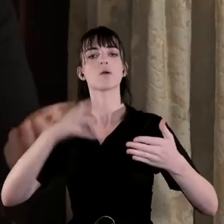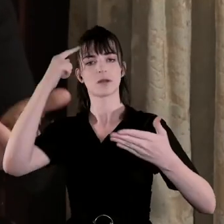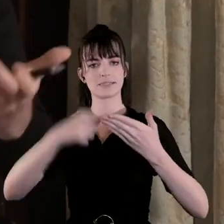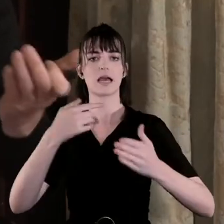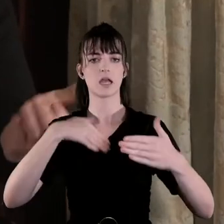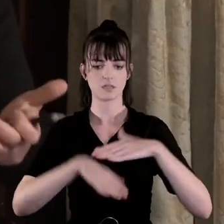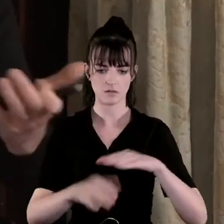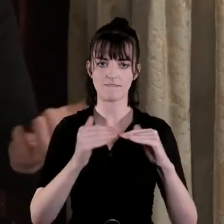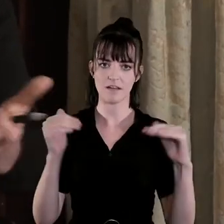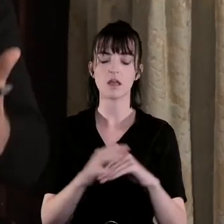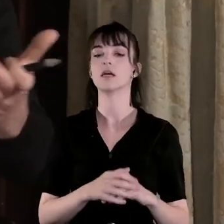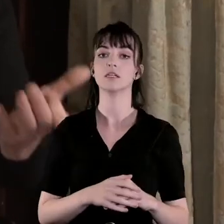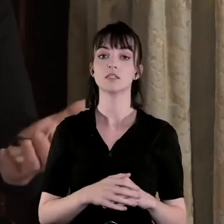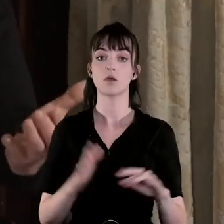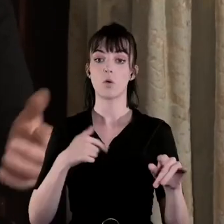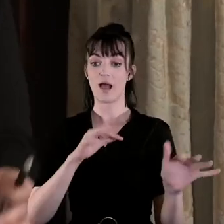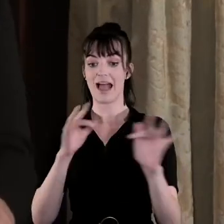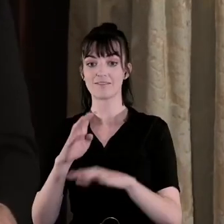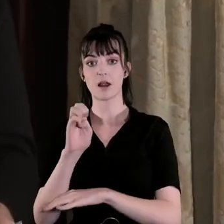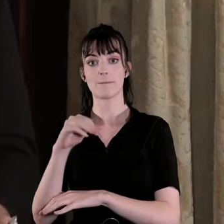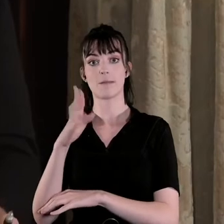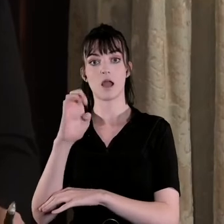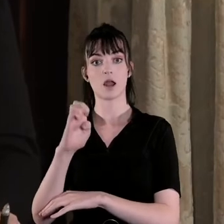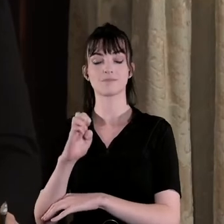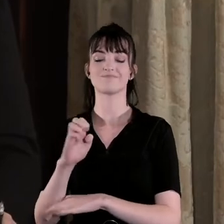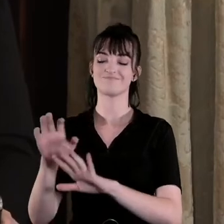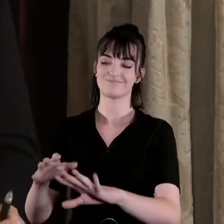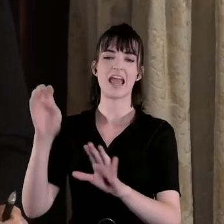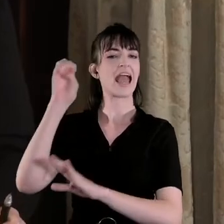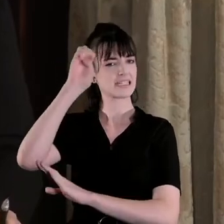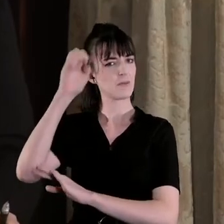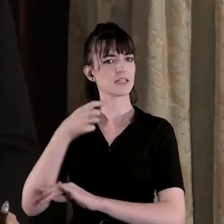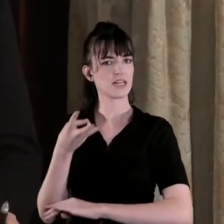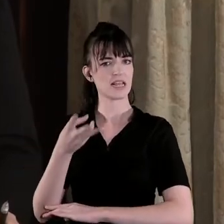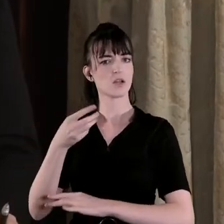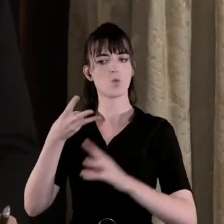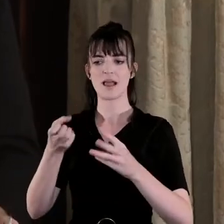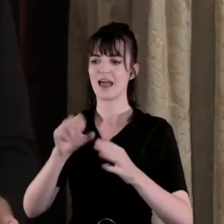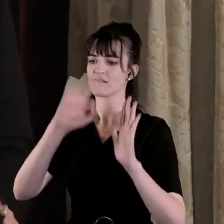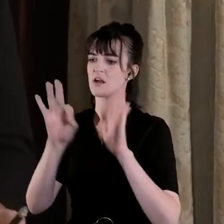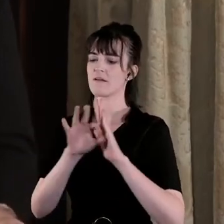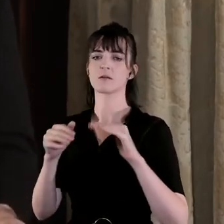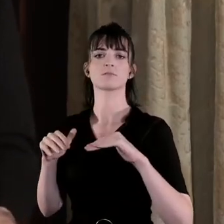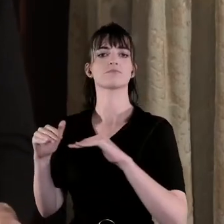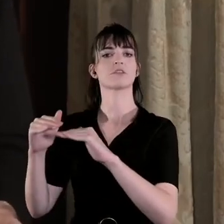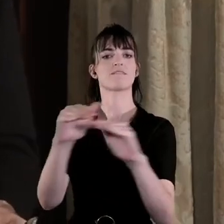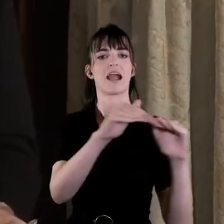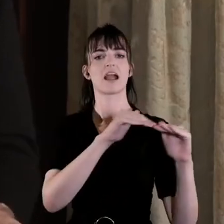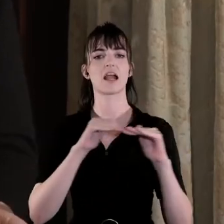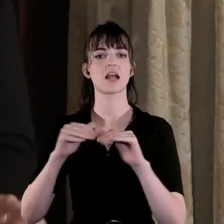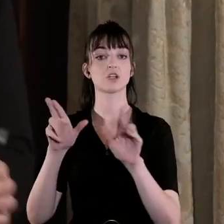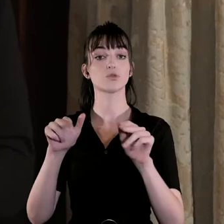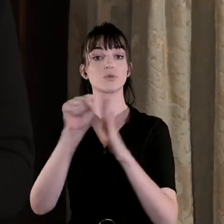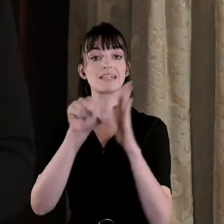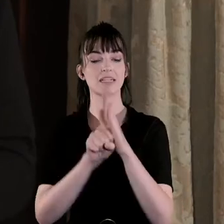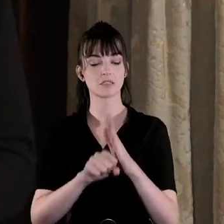where it's expected that there must be some sort of democratic rationale to how new states are governed and the decision